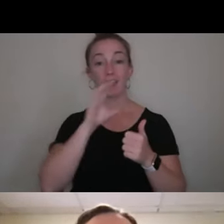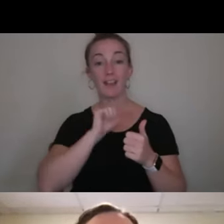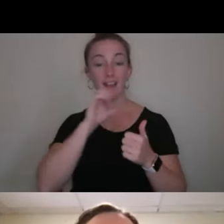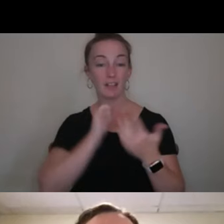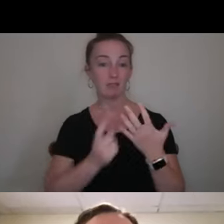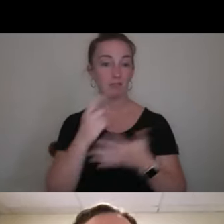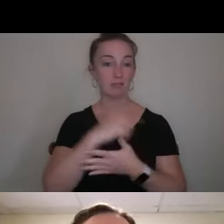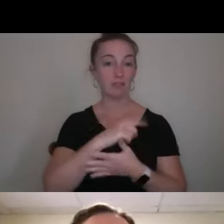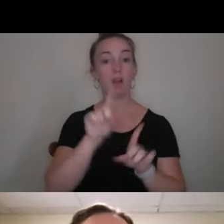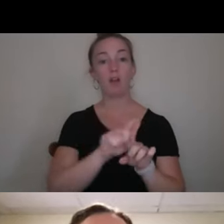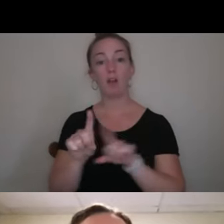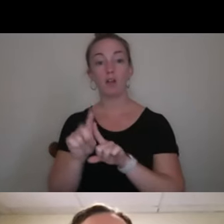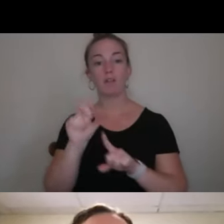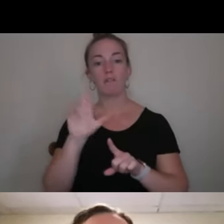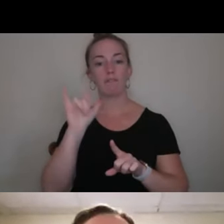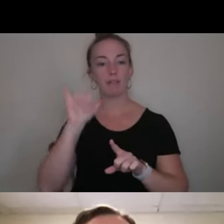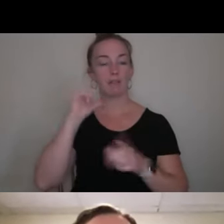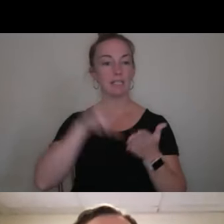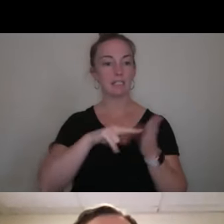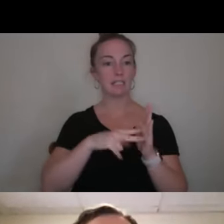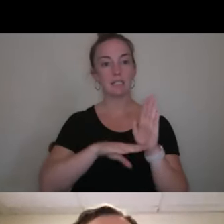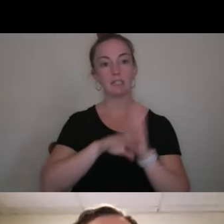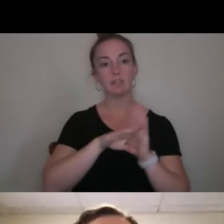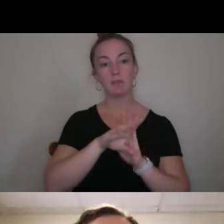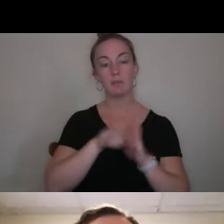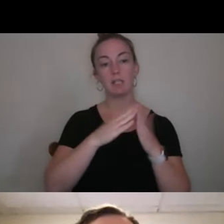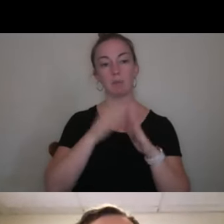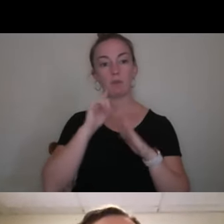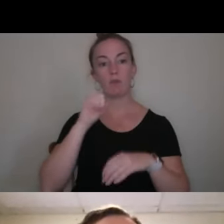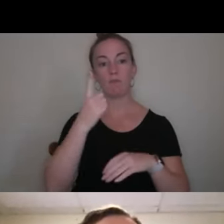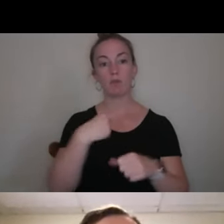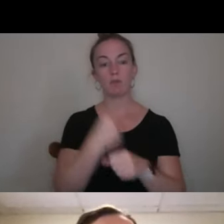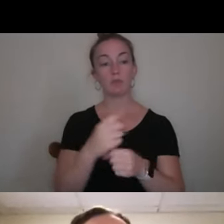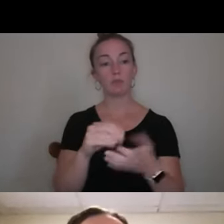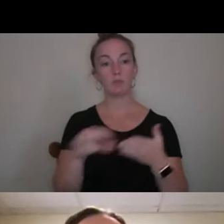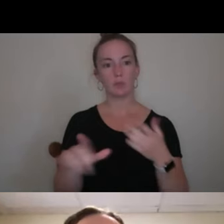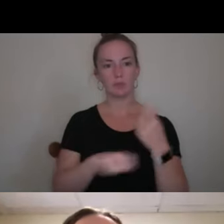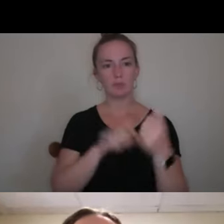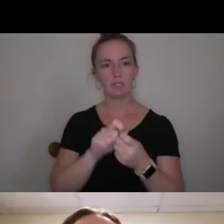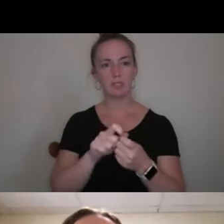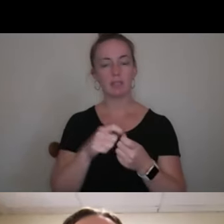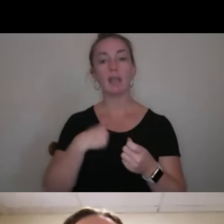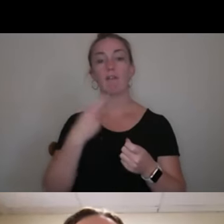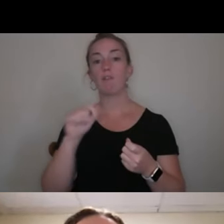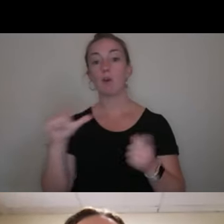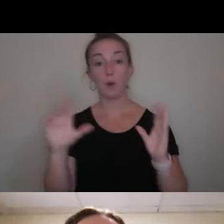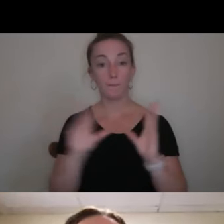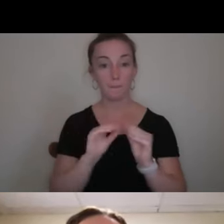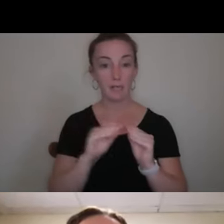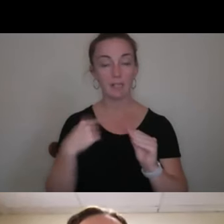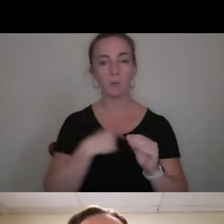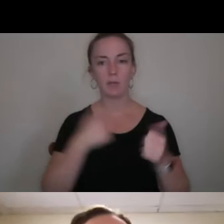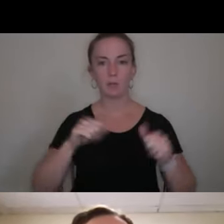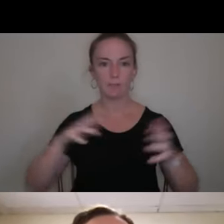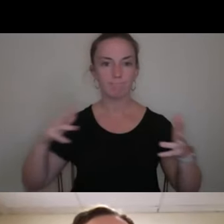very are very intentional about building that community for first year students in particular. And we have hall meetings and we really try to